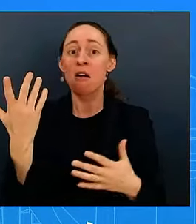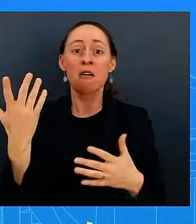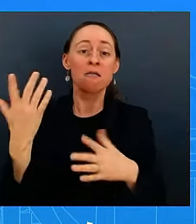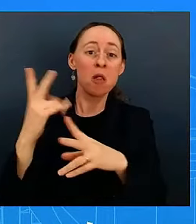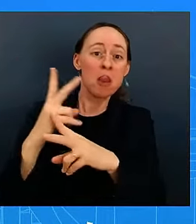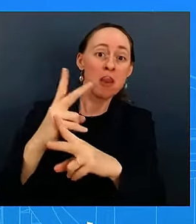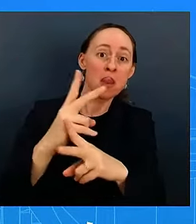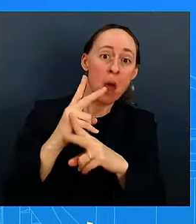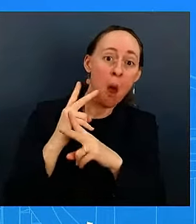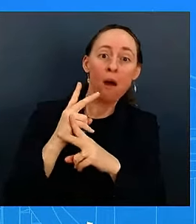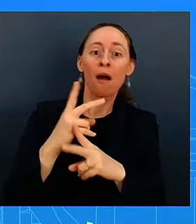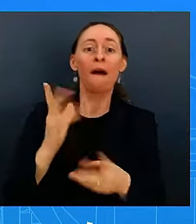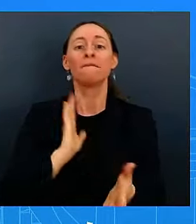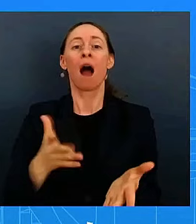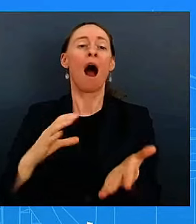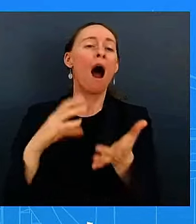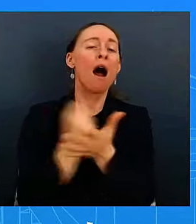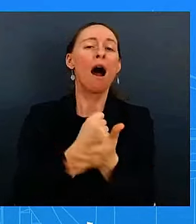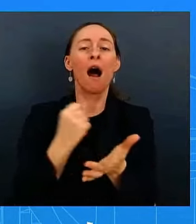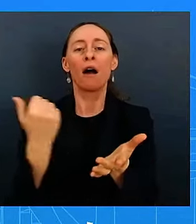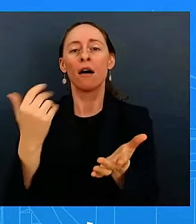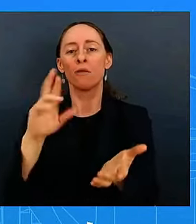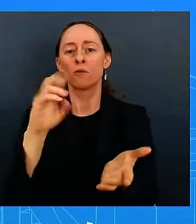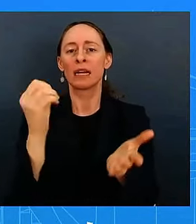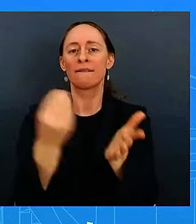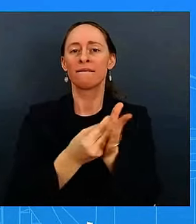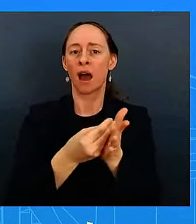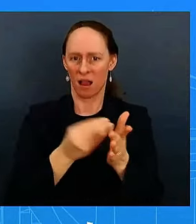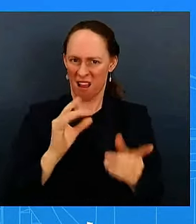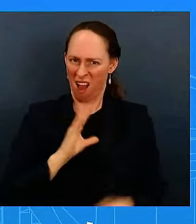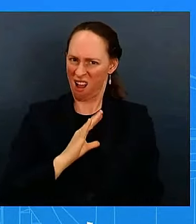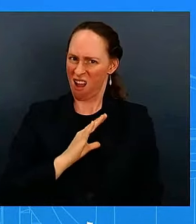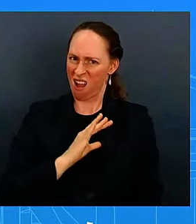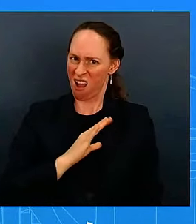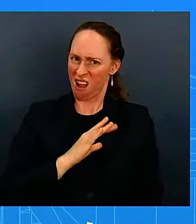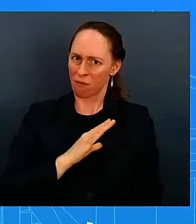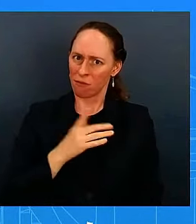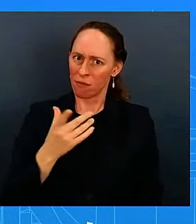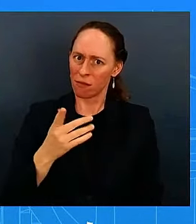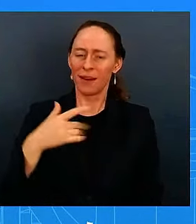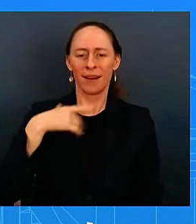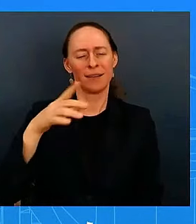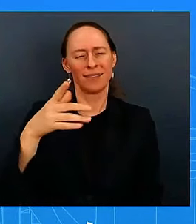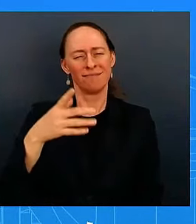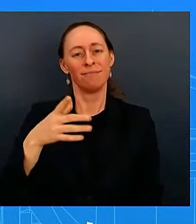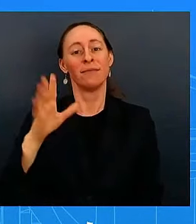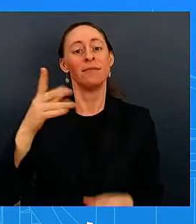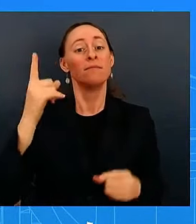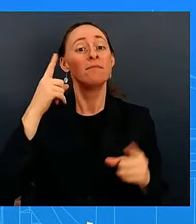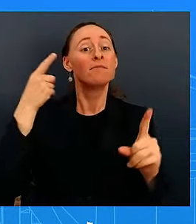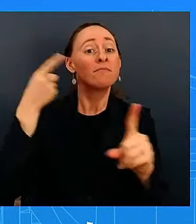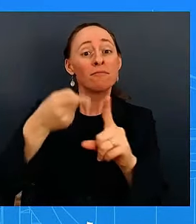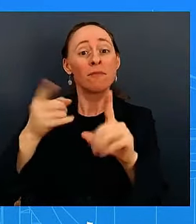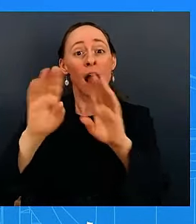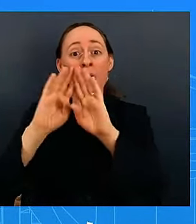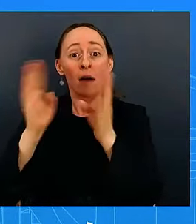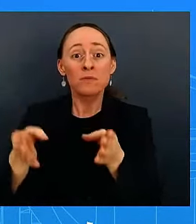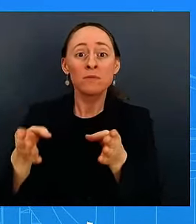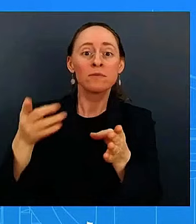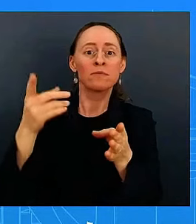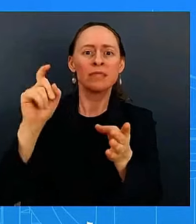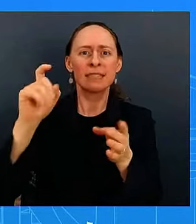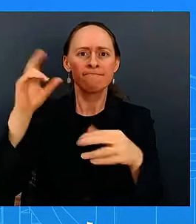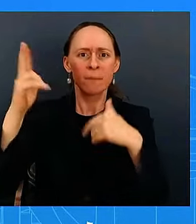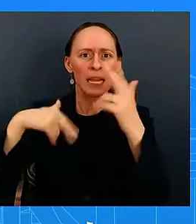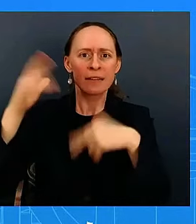bucket relative to the uh housing supply policies i'll say more more about the three million units uh i'll say more